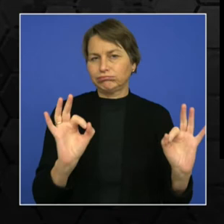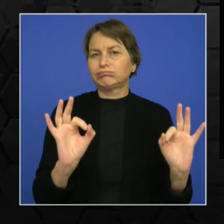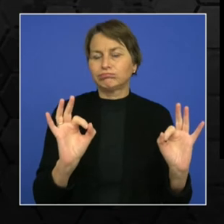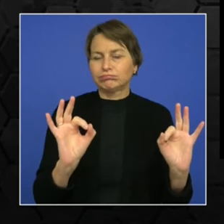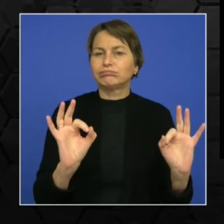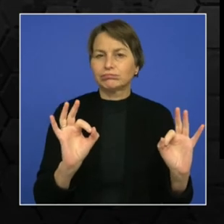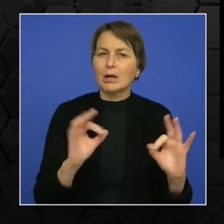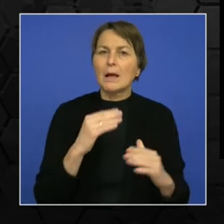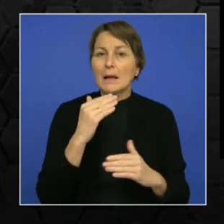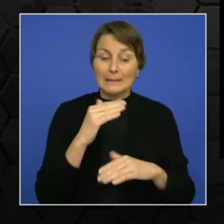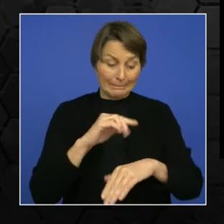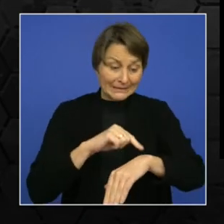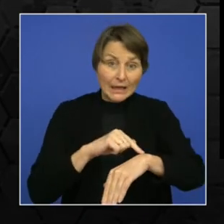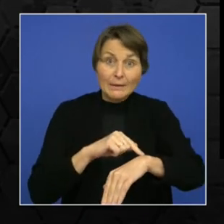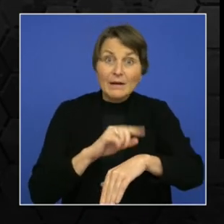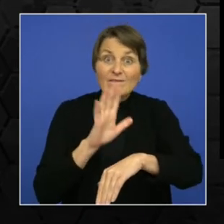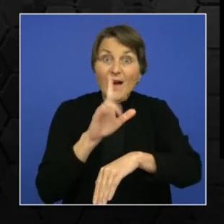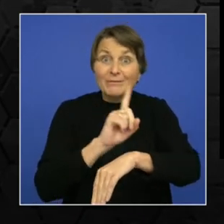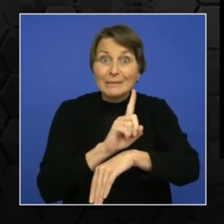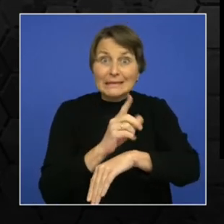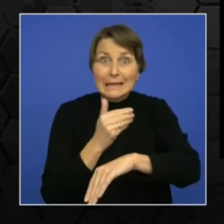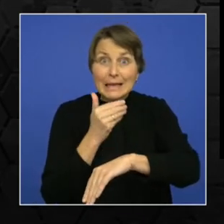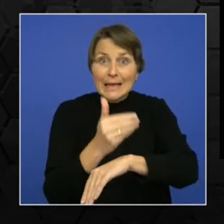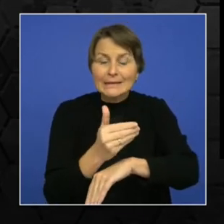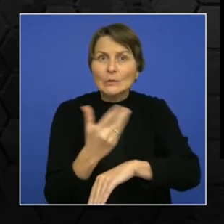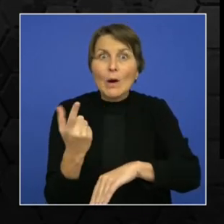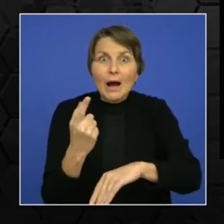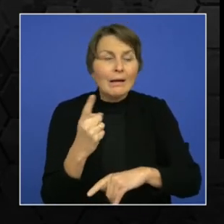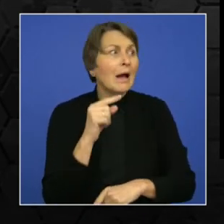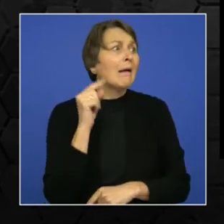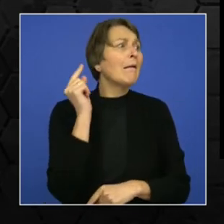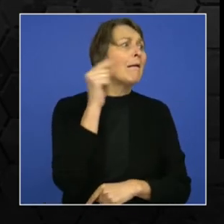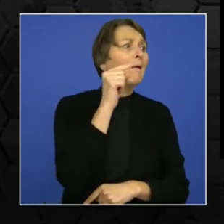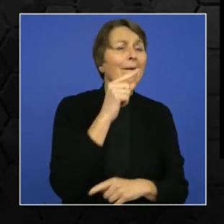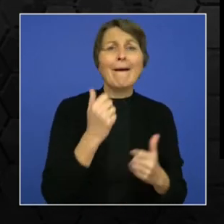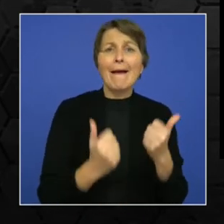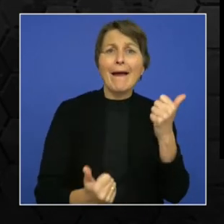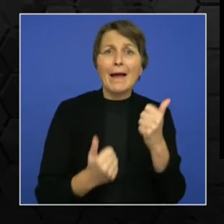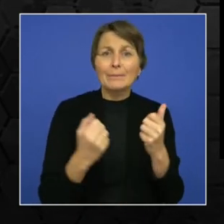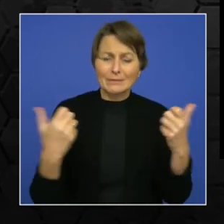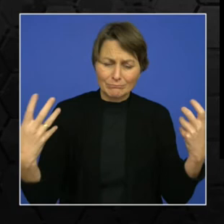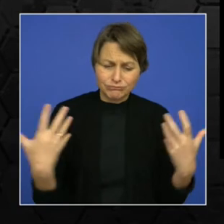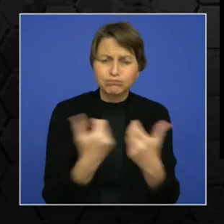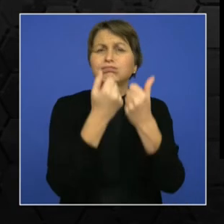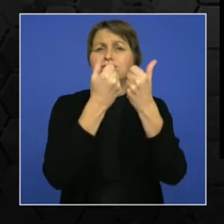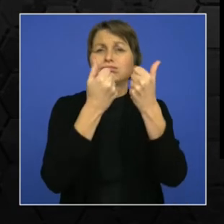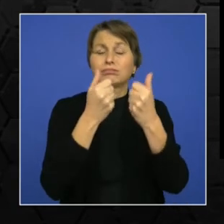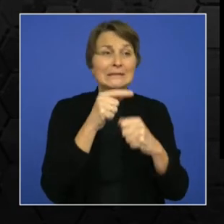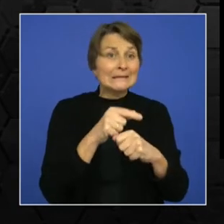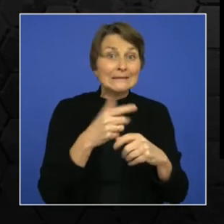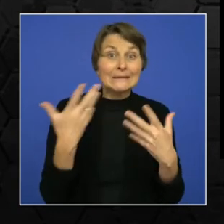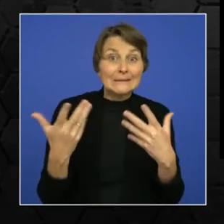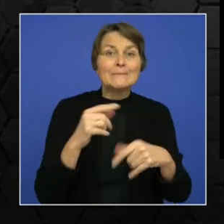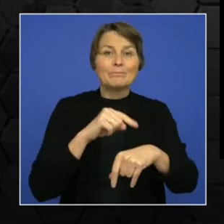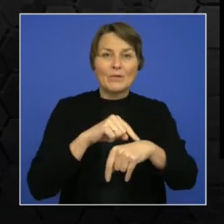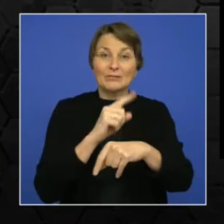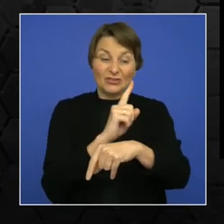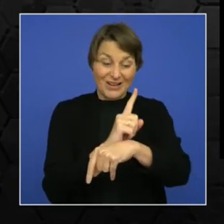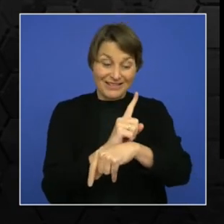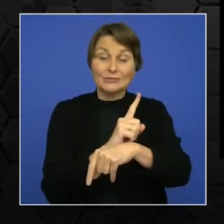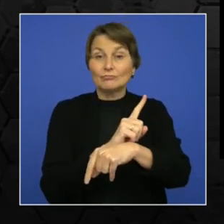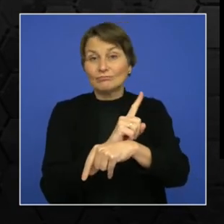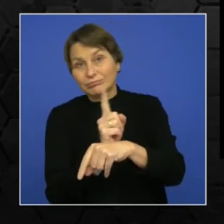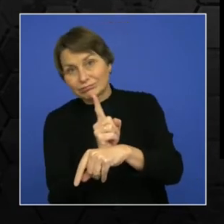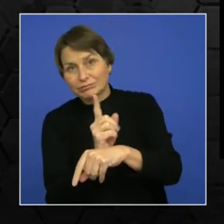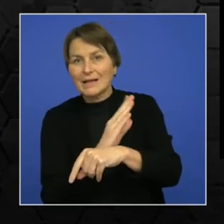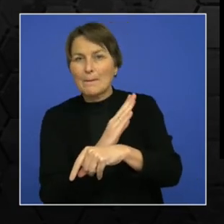by five minutes due to an accident, and its expected arrival time has been changed from 8am to 8.5am. This is